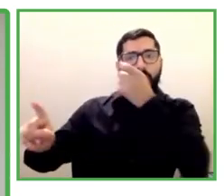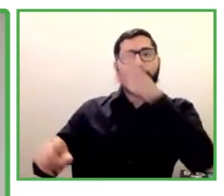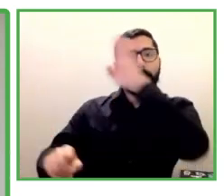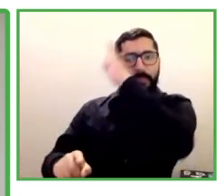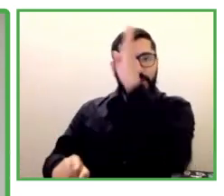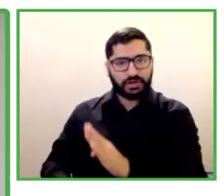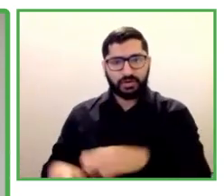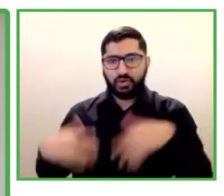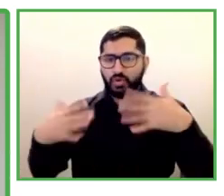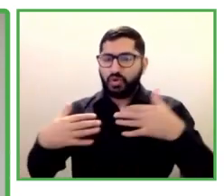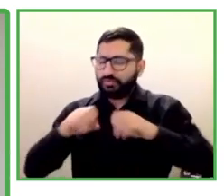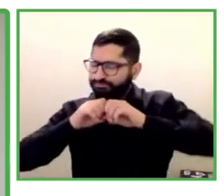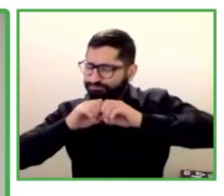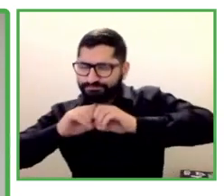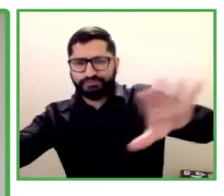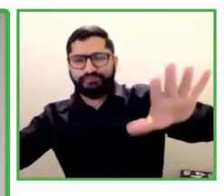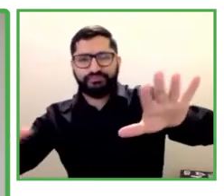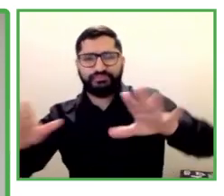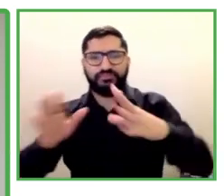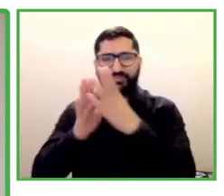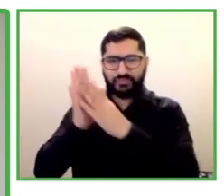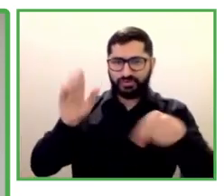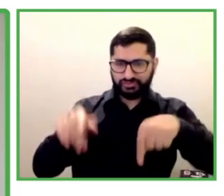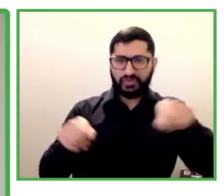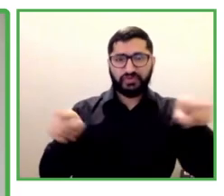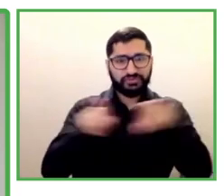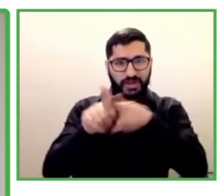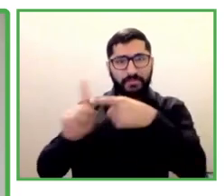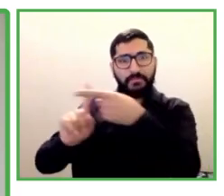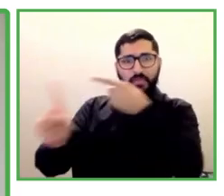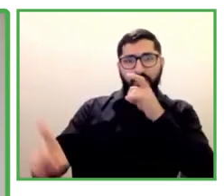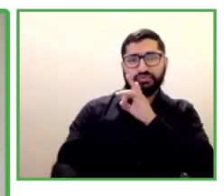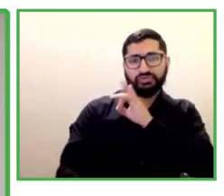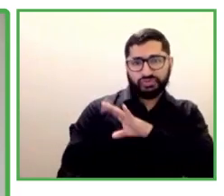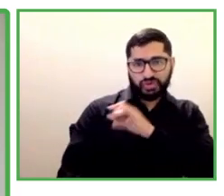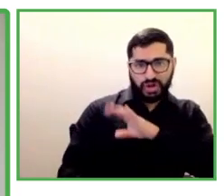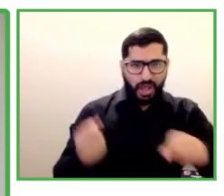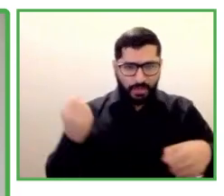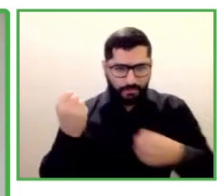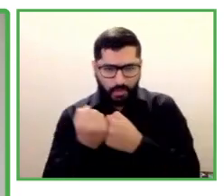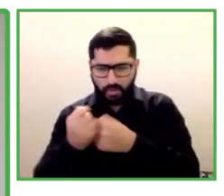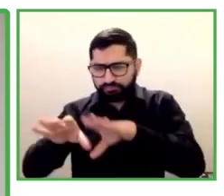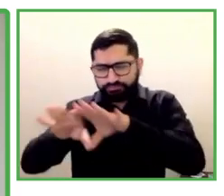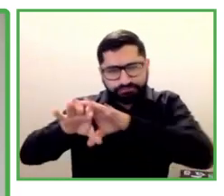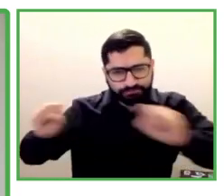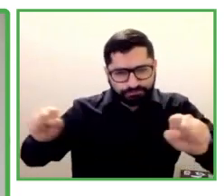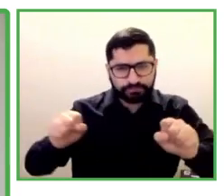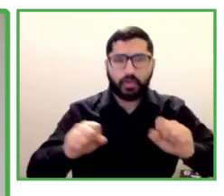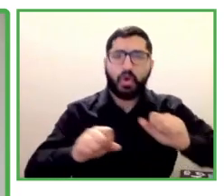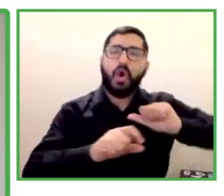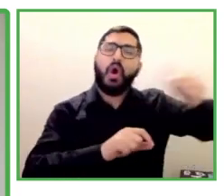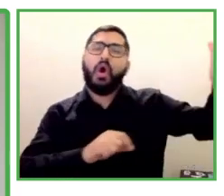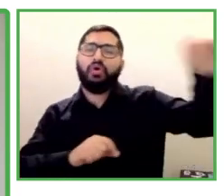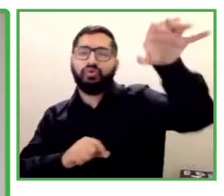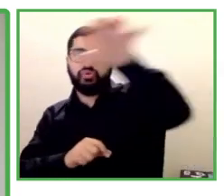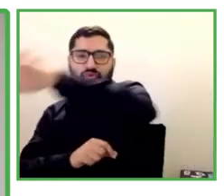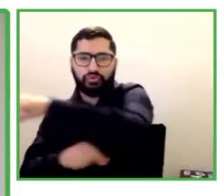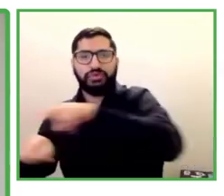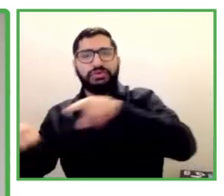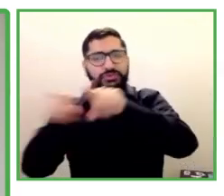Productividad and the School of Promete Foundation and many other actors in Chile. Guilherme, the floor is yours.